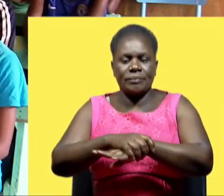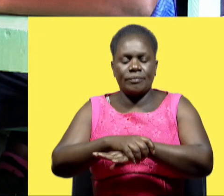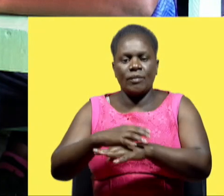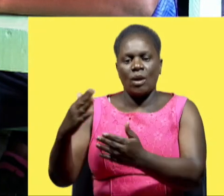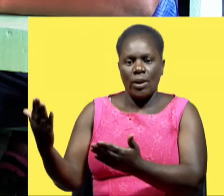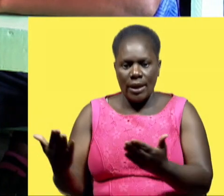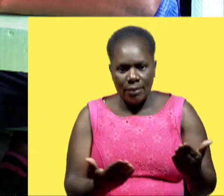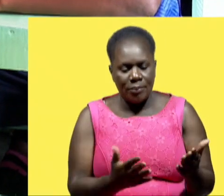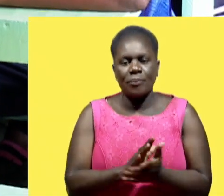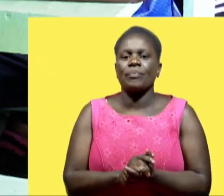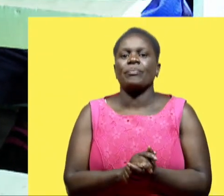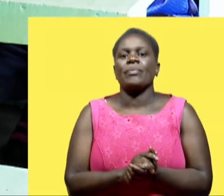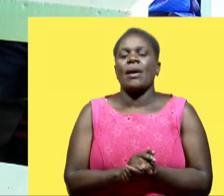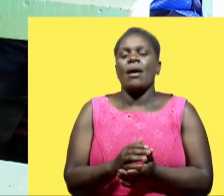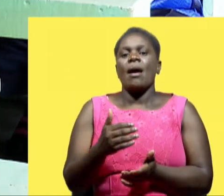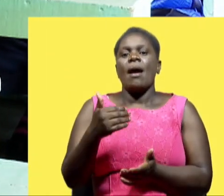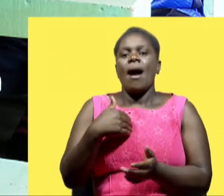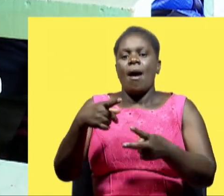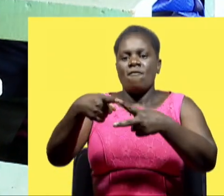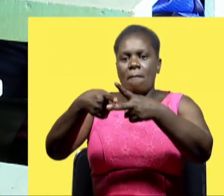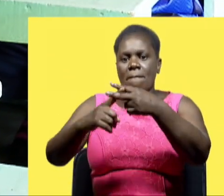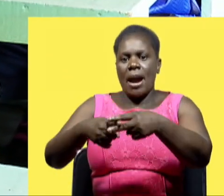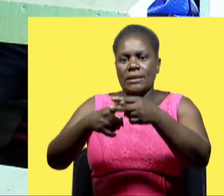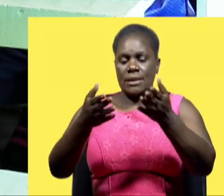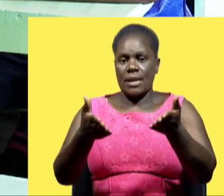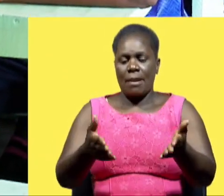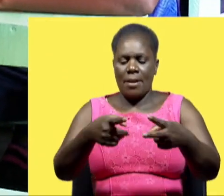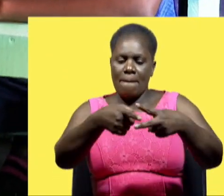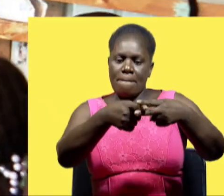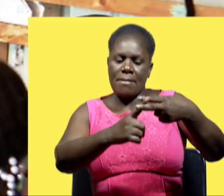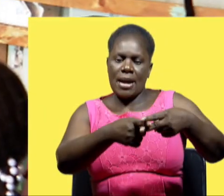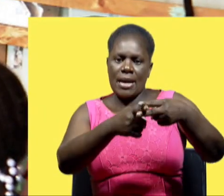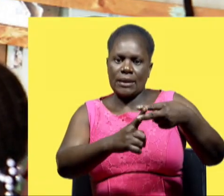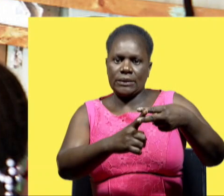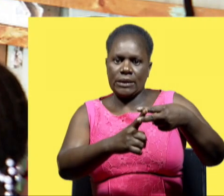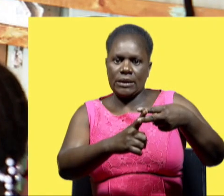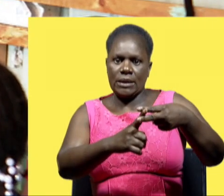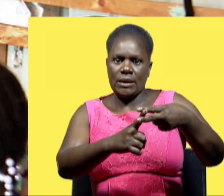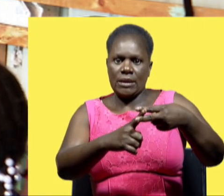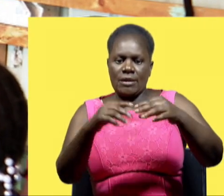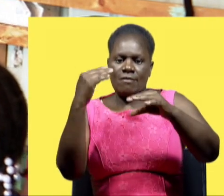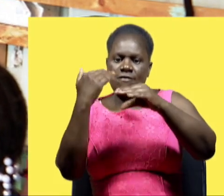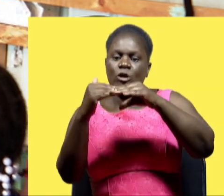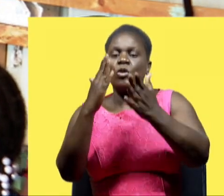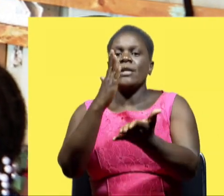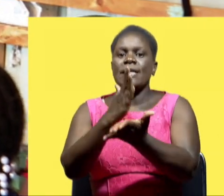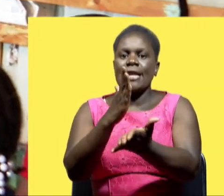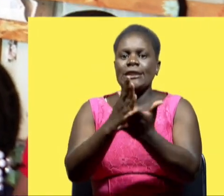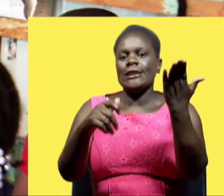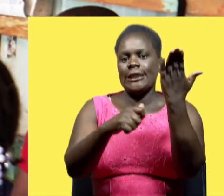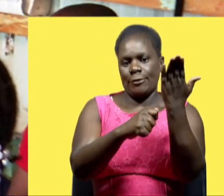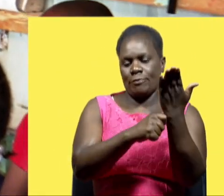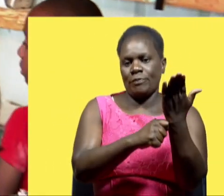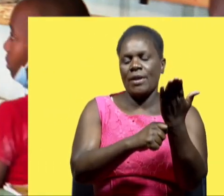welcome. Yeah, so we have some machines here. These machines are known as virtual reality. So